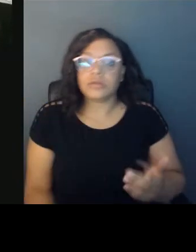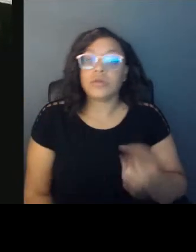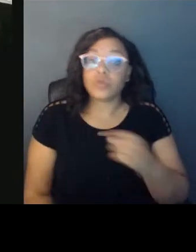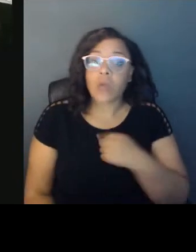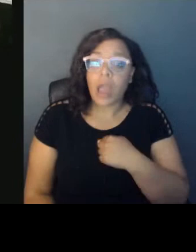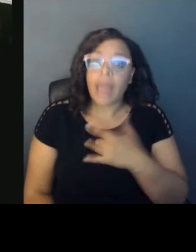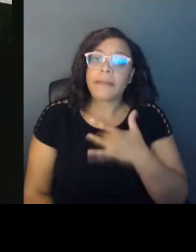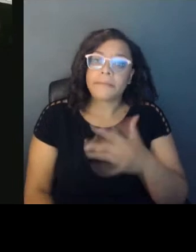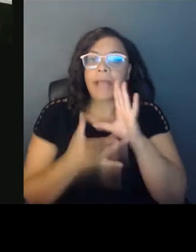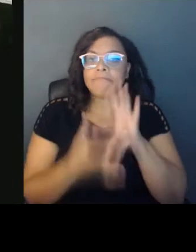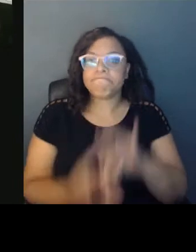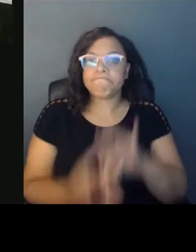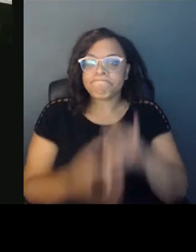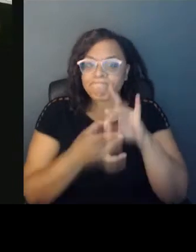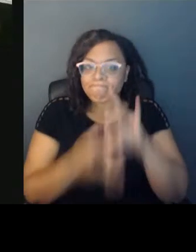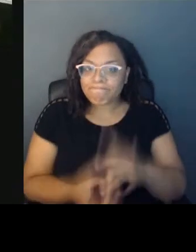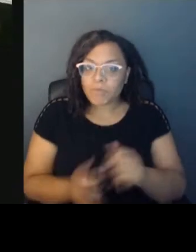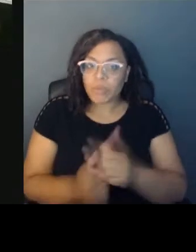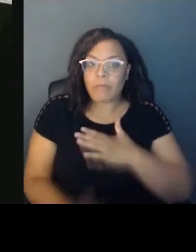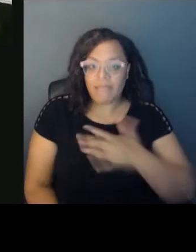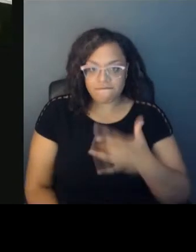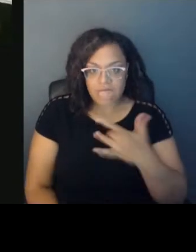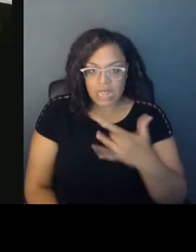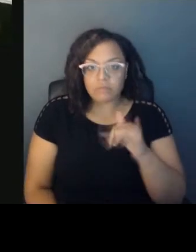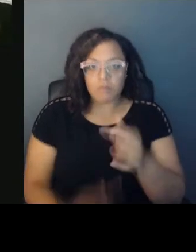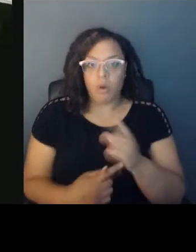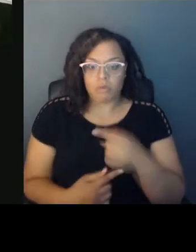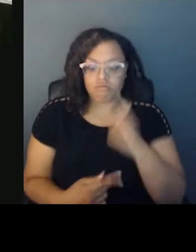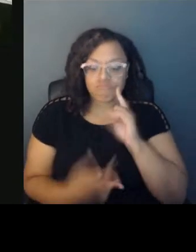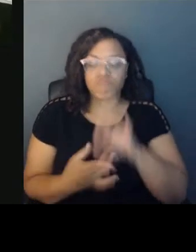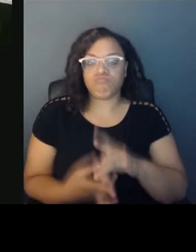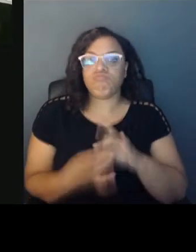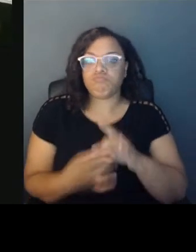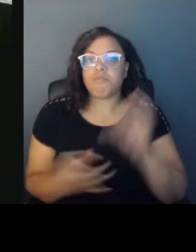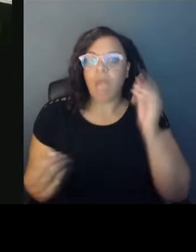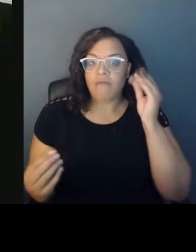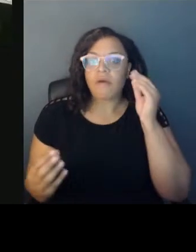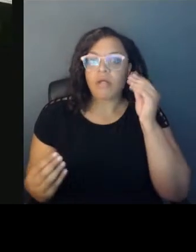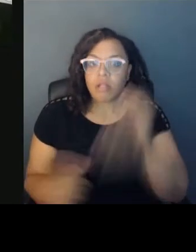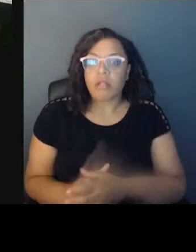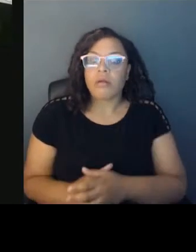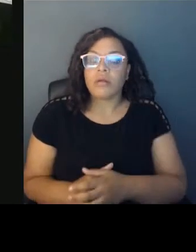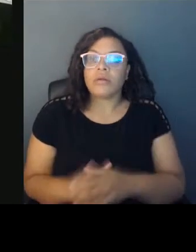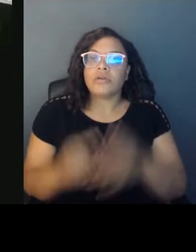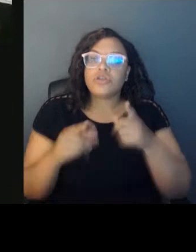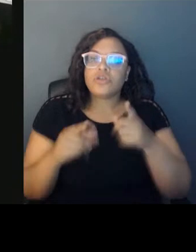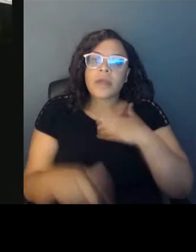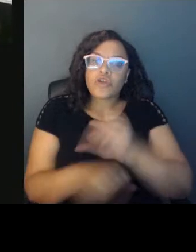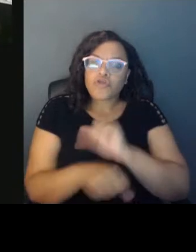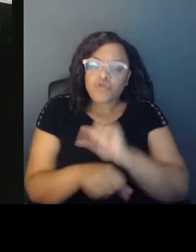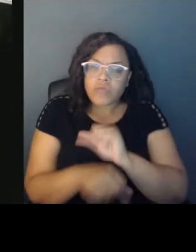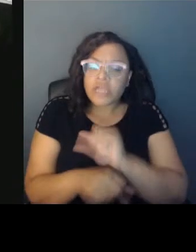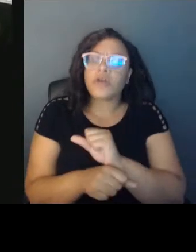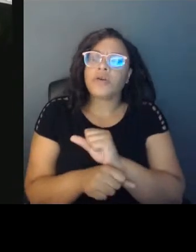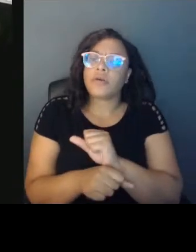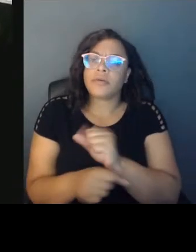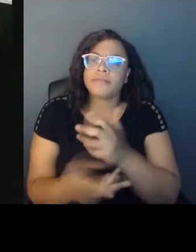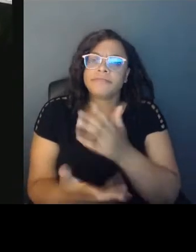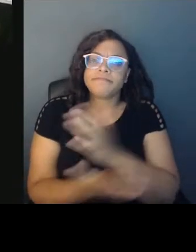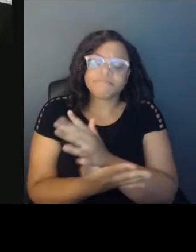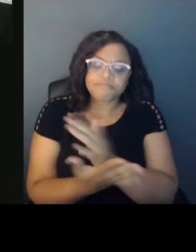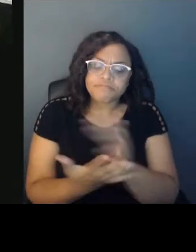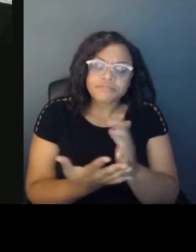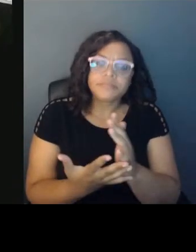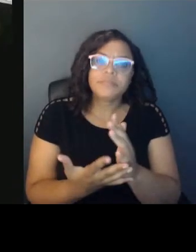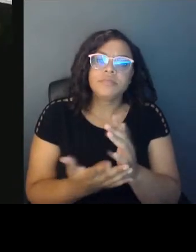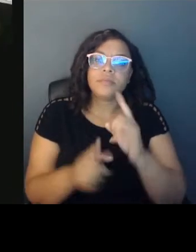to the feelings that I'm having in the moment. And I think throughout my career, like the types of breaks that we've been talking about, the need to kind